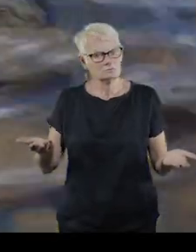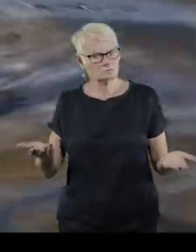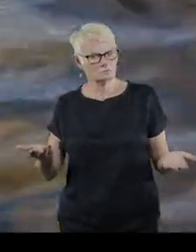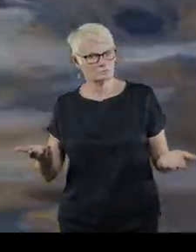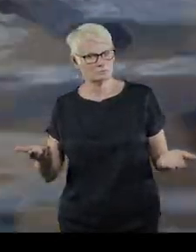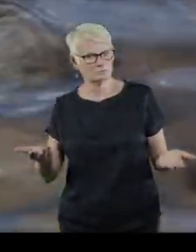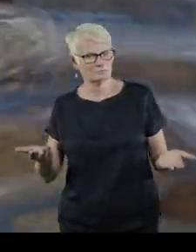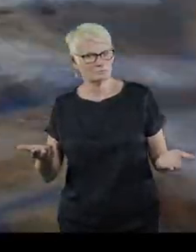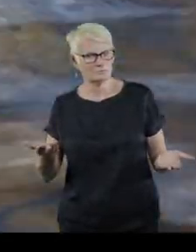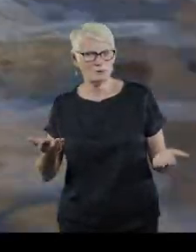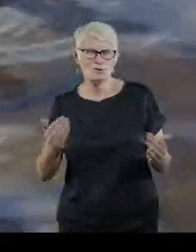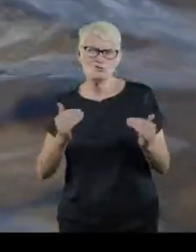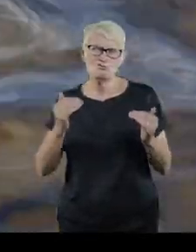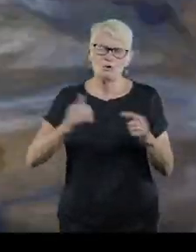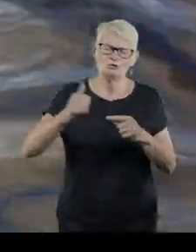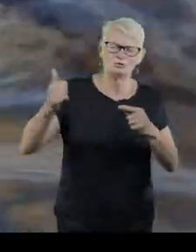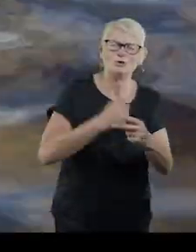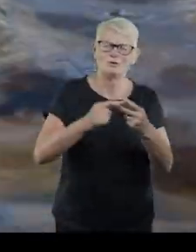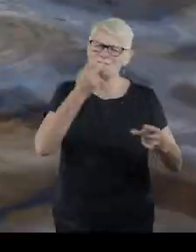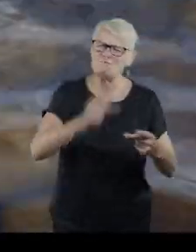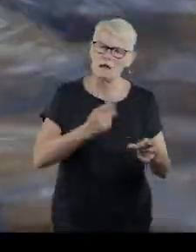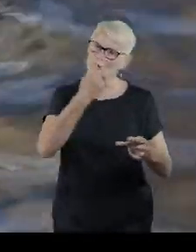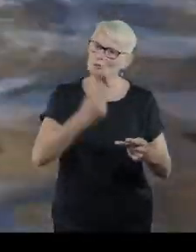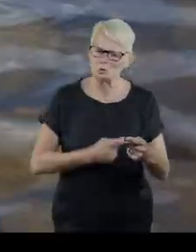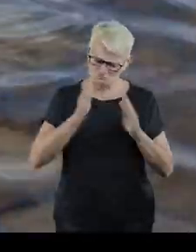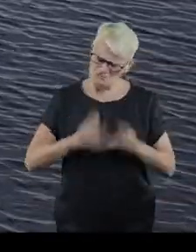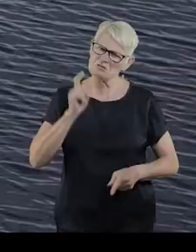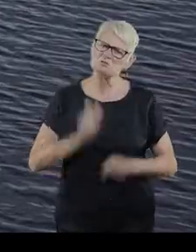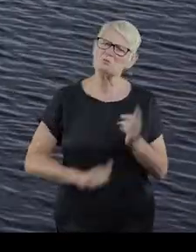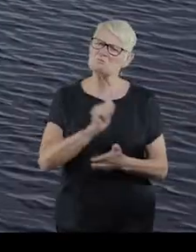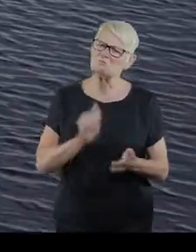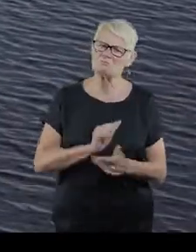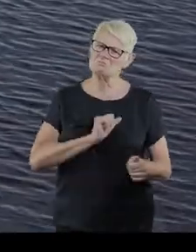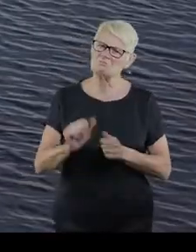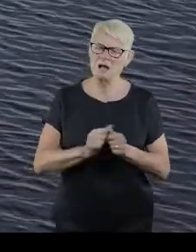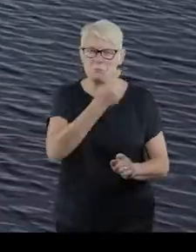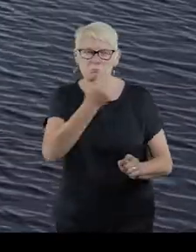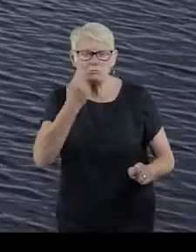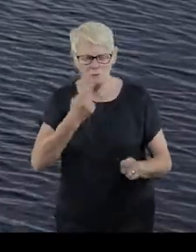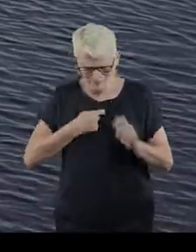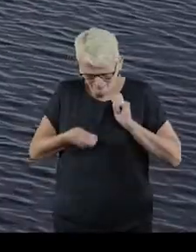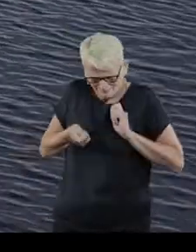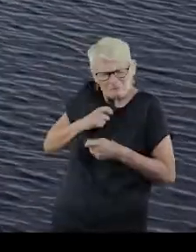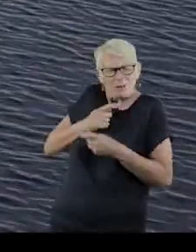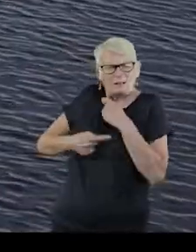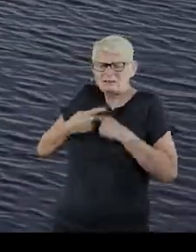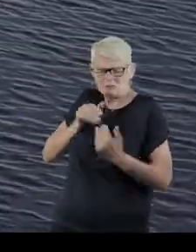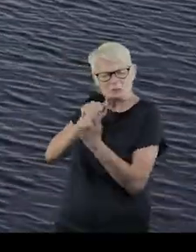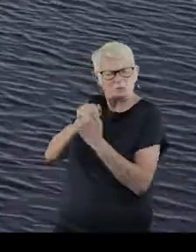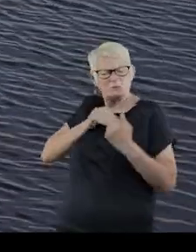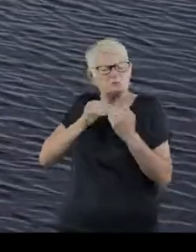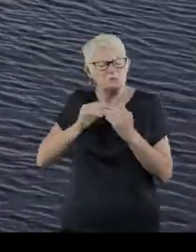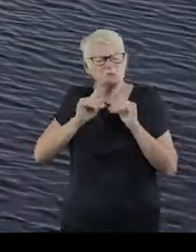Can I take it above the roaring should, fake, could, must do better than prove, fold myself into shapes,